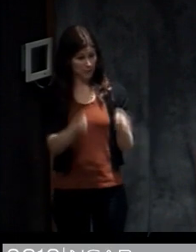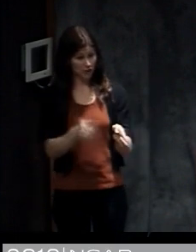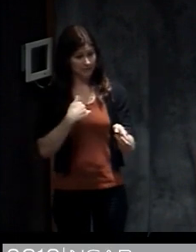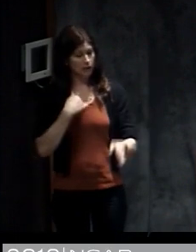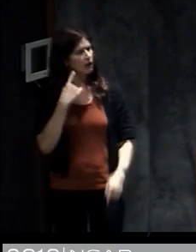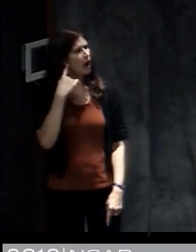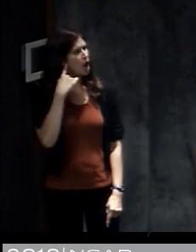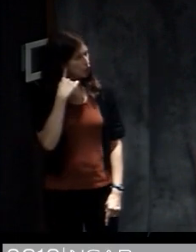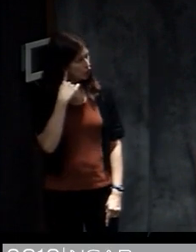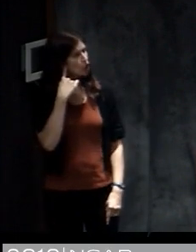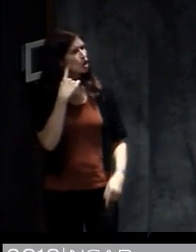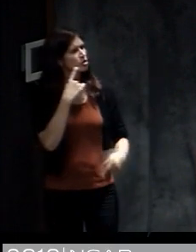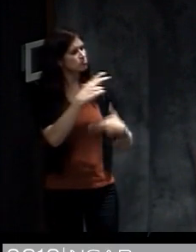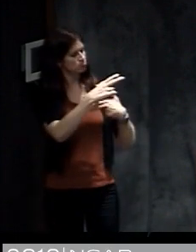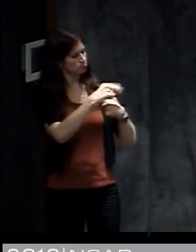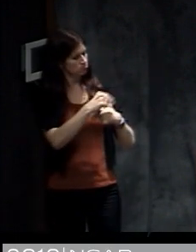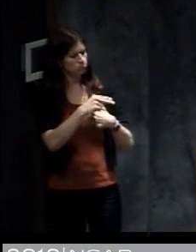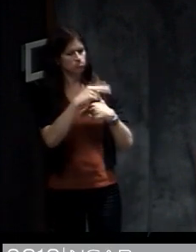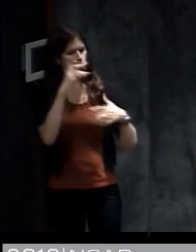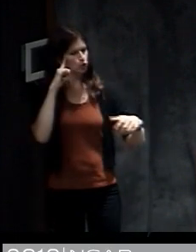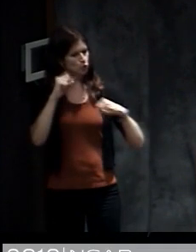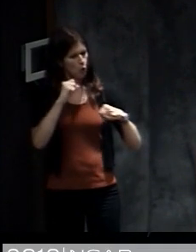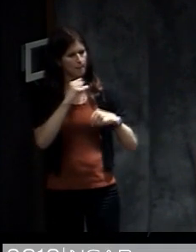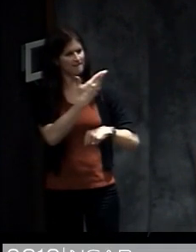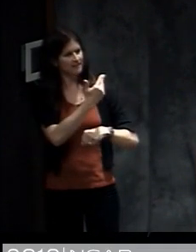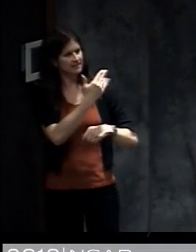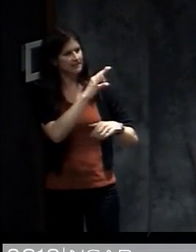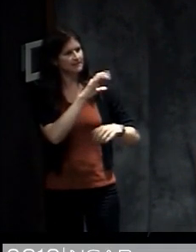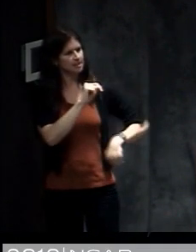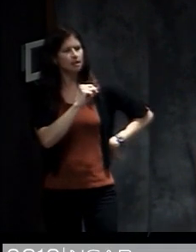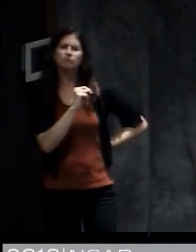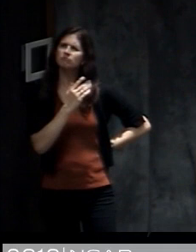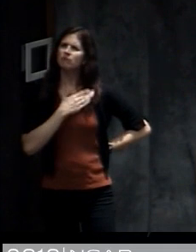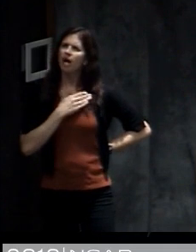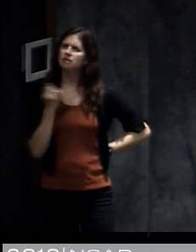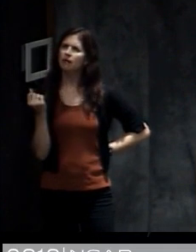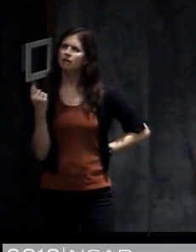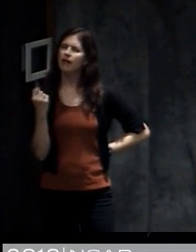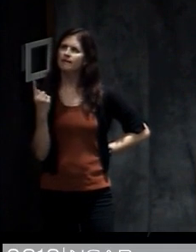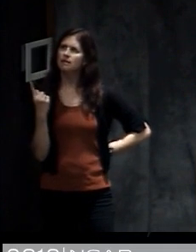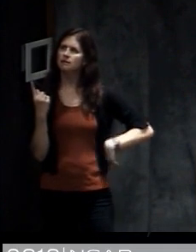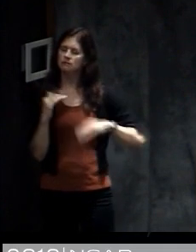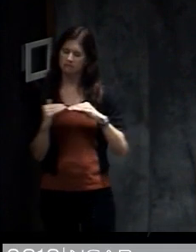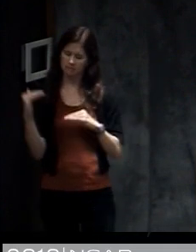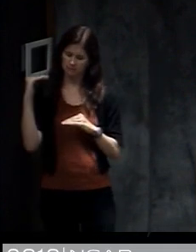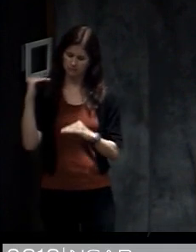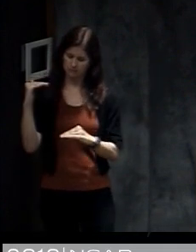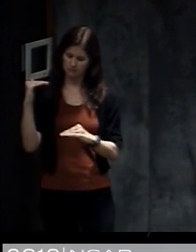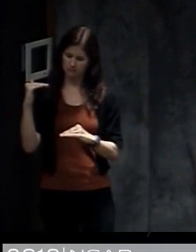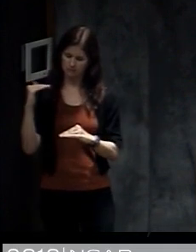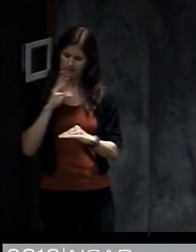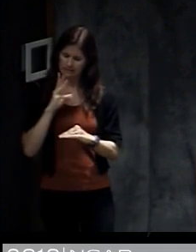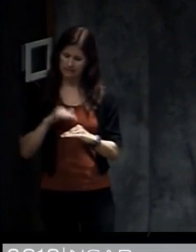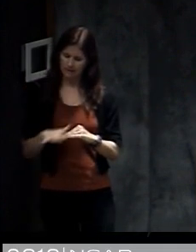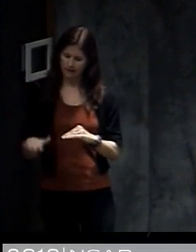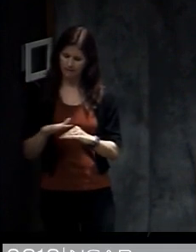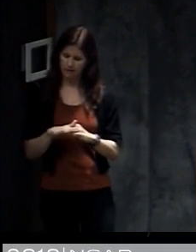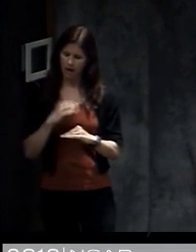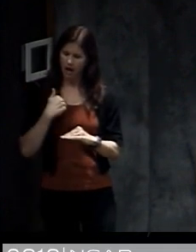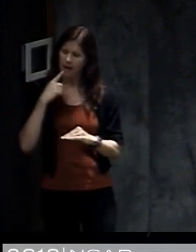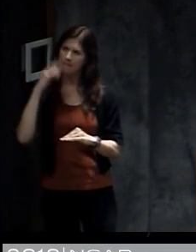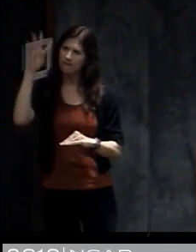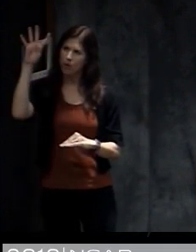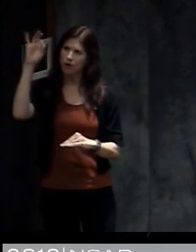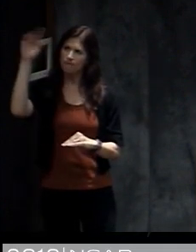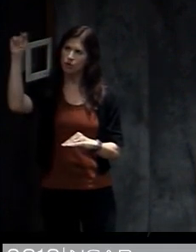forecast of storm surge was, you 15 feet. And he said, my house is at 11 feet above sea level. I'm more than four feet tall. I'm good.